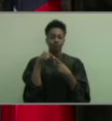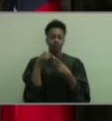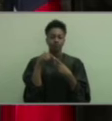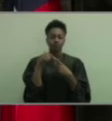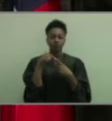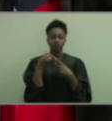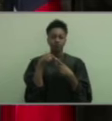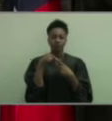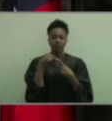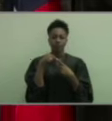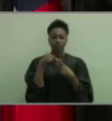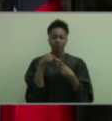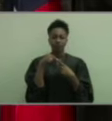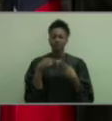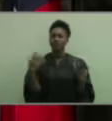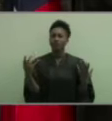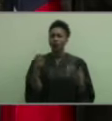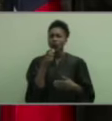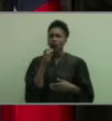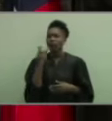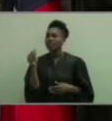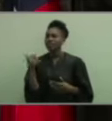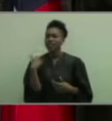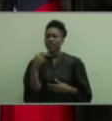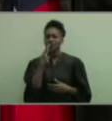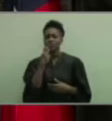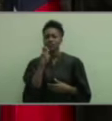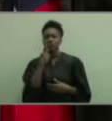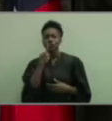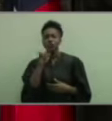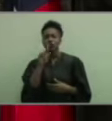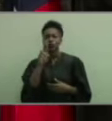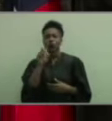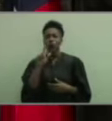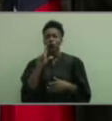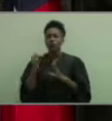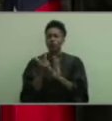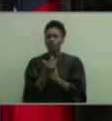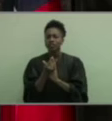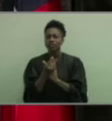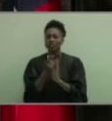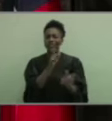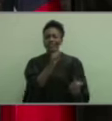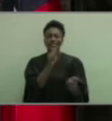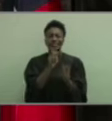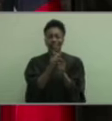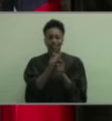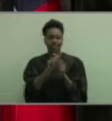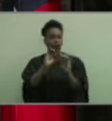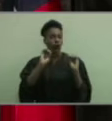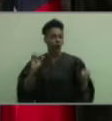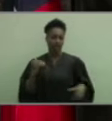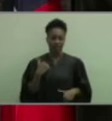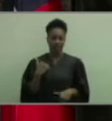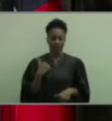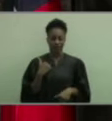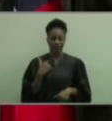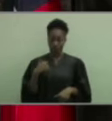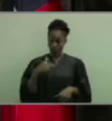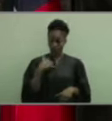Tell me who else has had a virtual graduation. Exactly. No one has. We now have a story to tell.